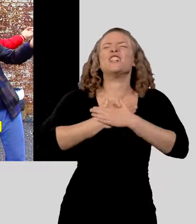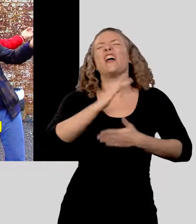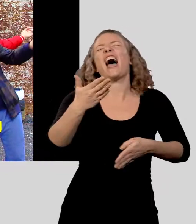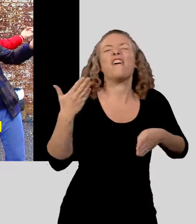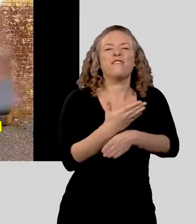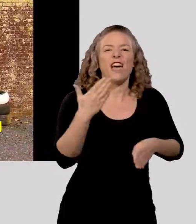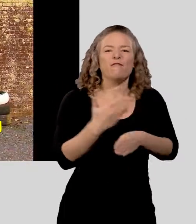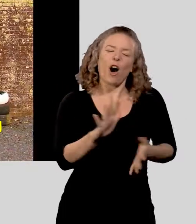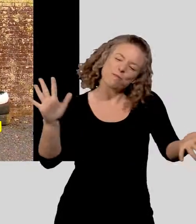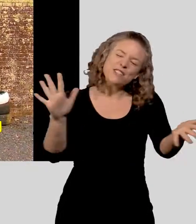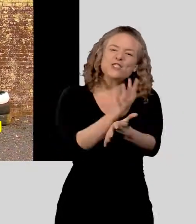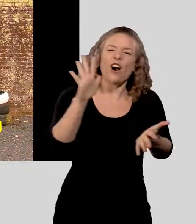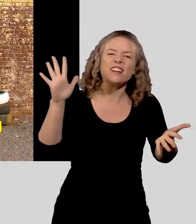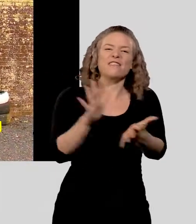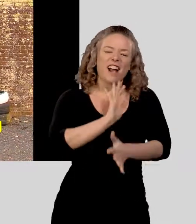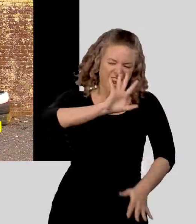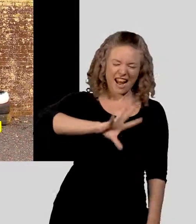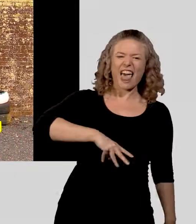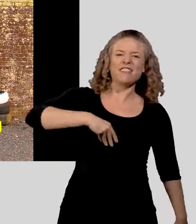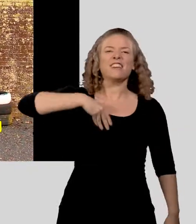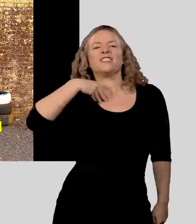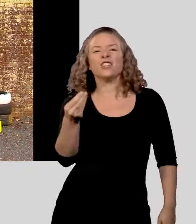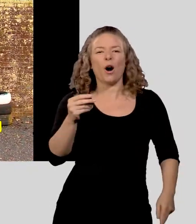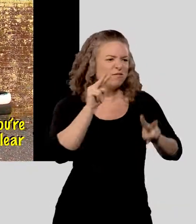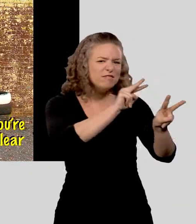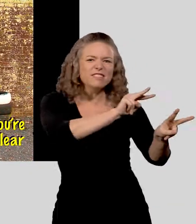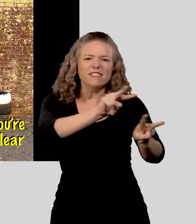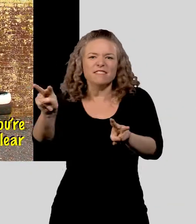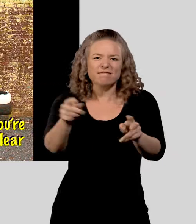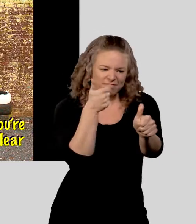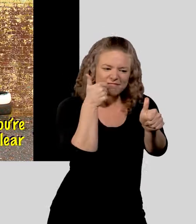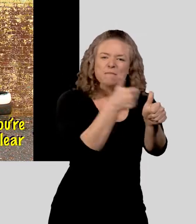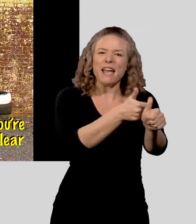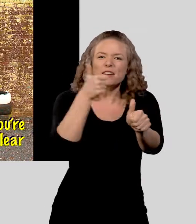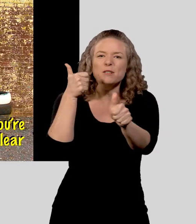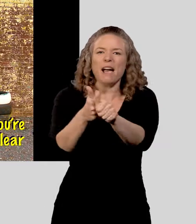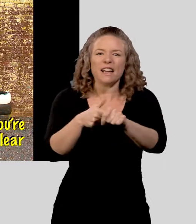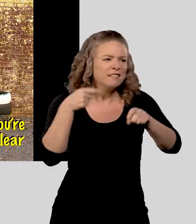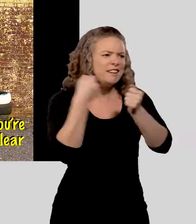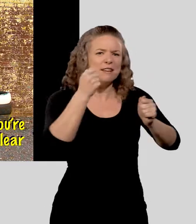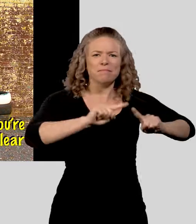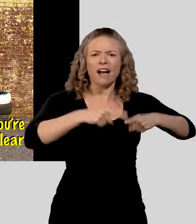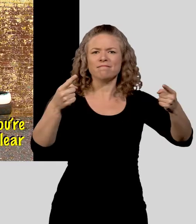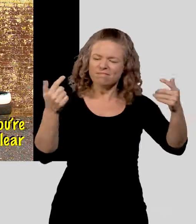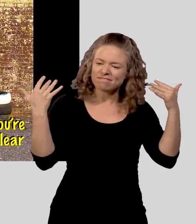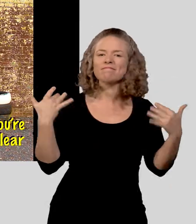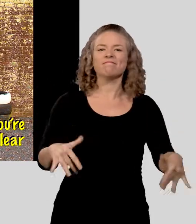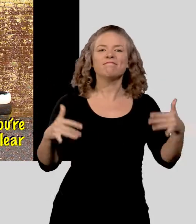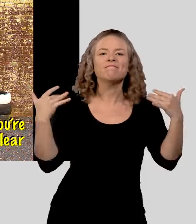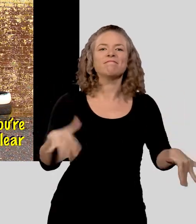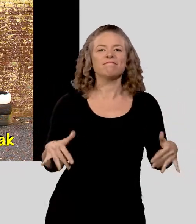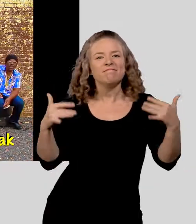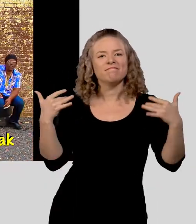Who love their role, bring joy, fun and life and a soul The difference that you make when you're here, to the people that we